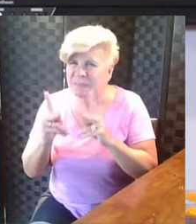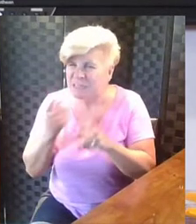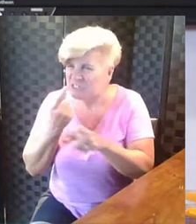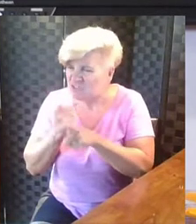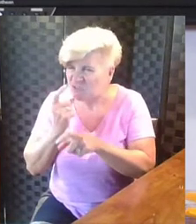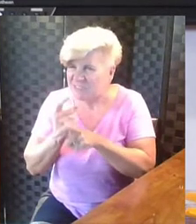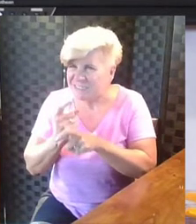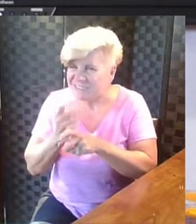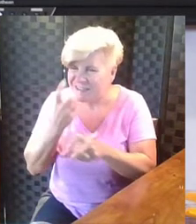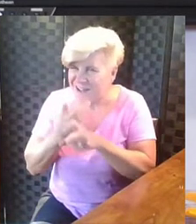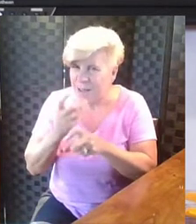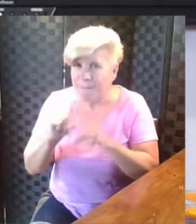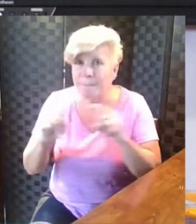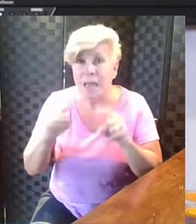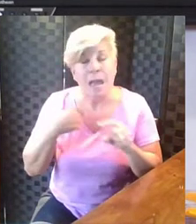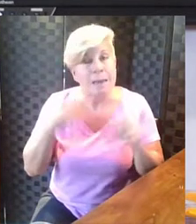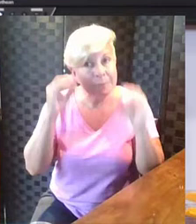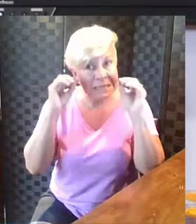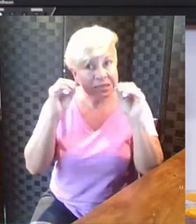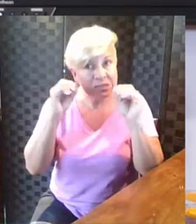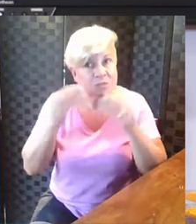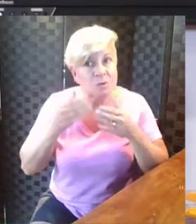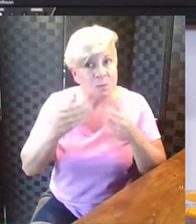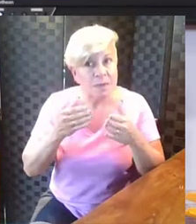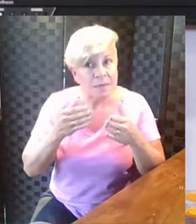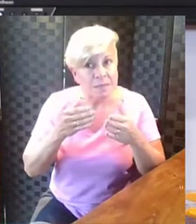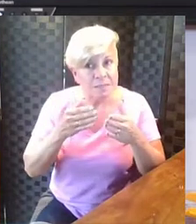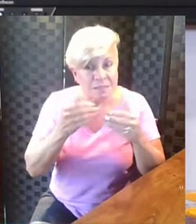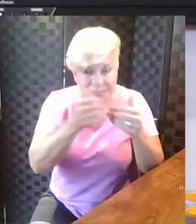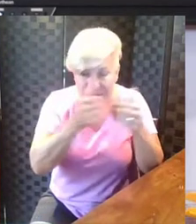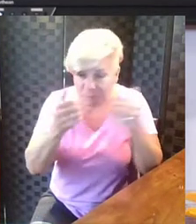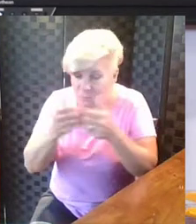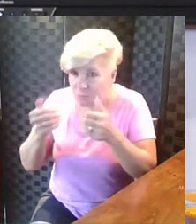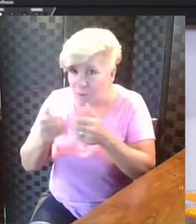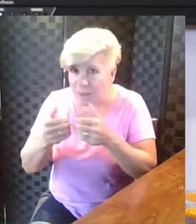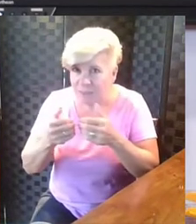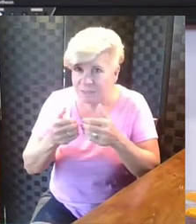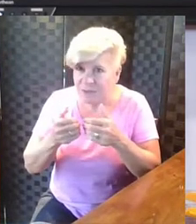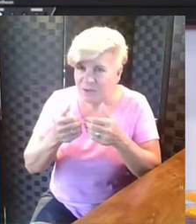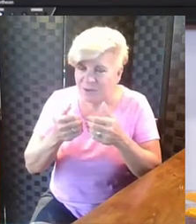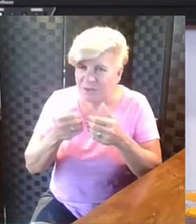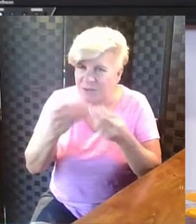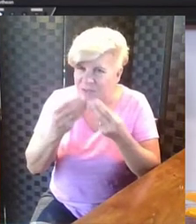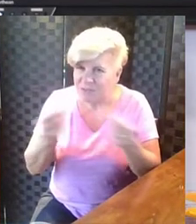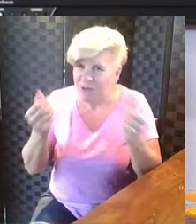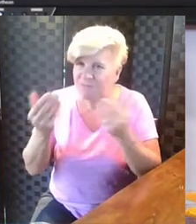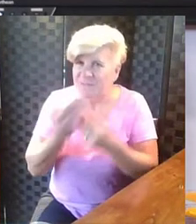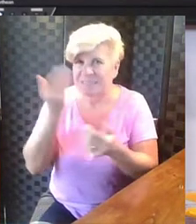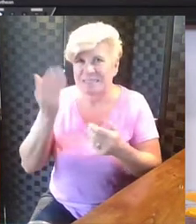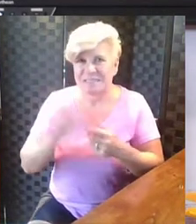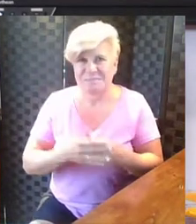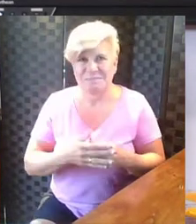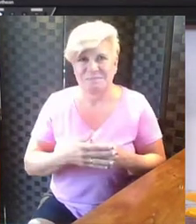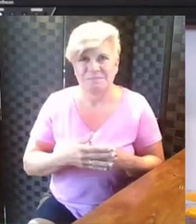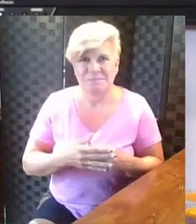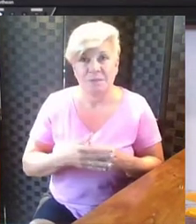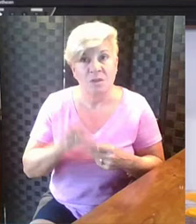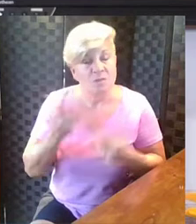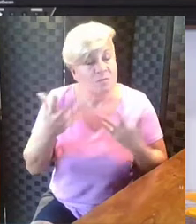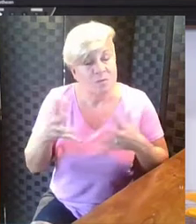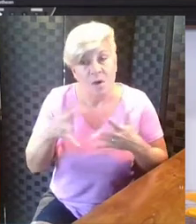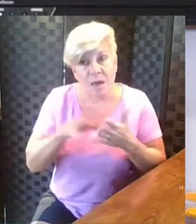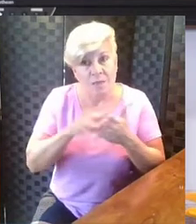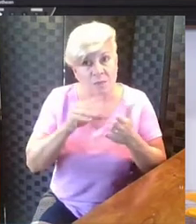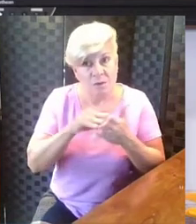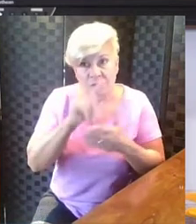kind of tricky, but I'm going to teach you a way to break it apart so that you can tackle these kind of problems. And you've already